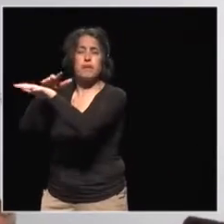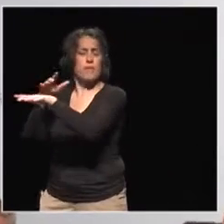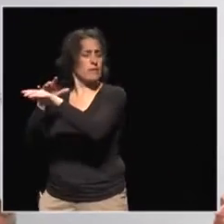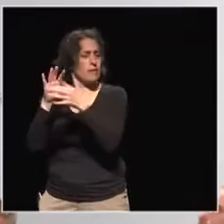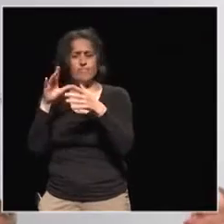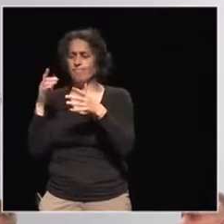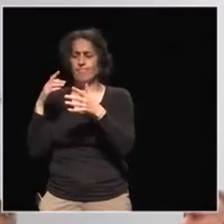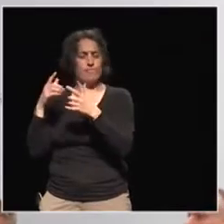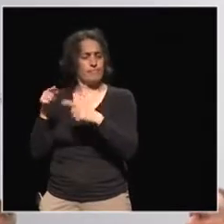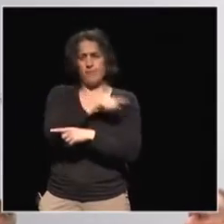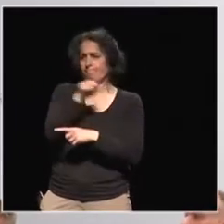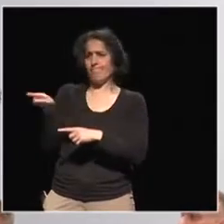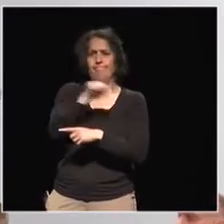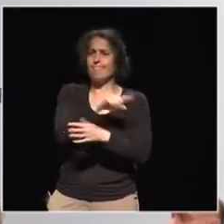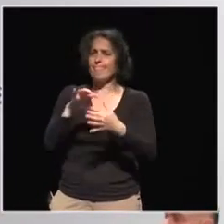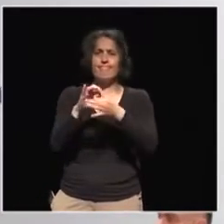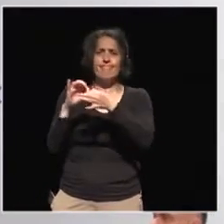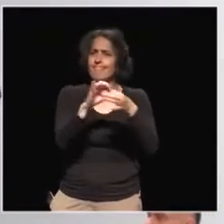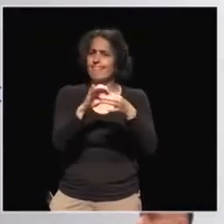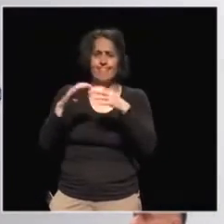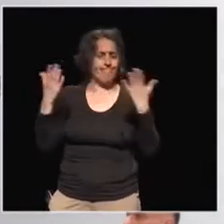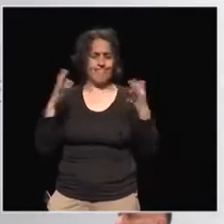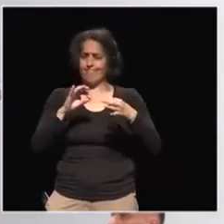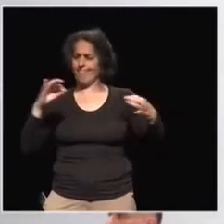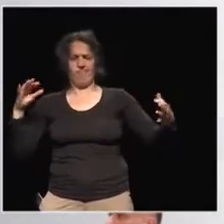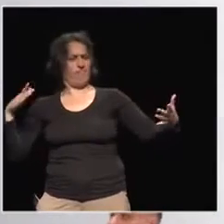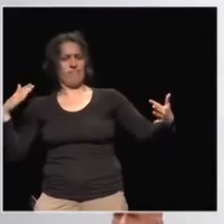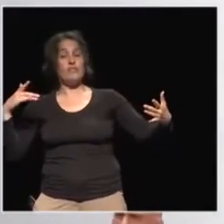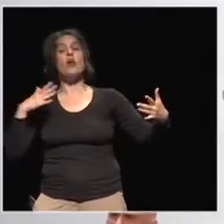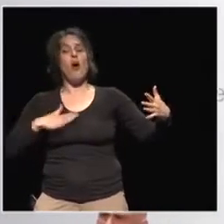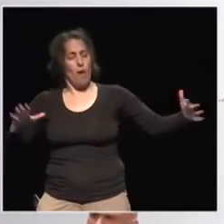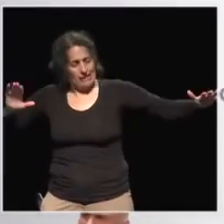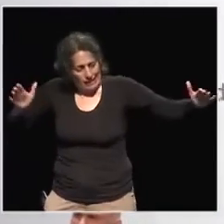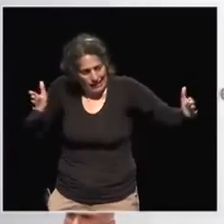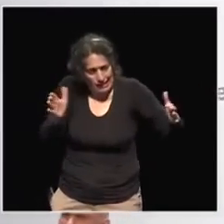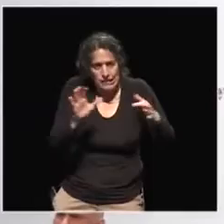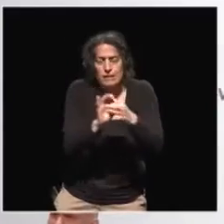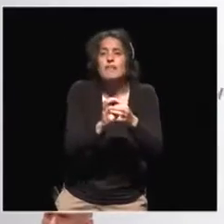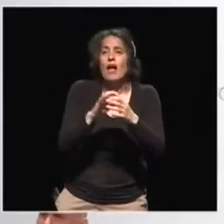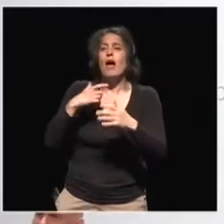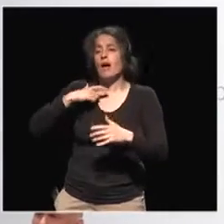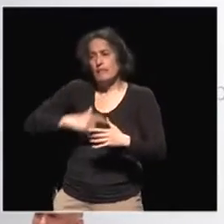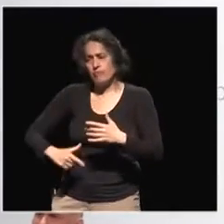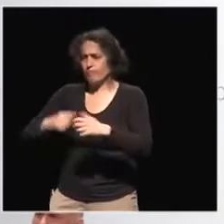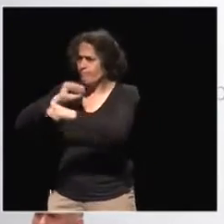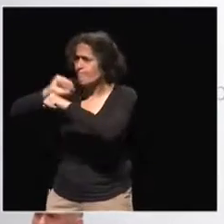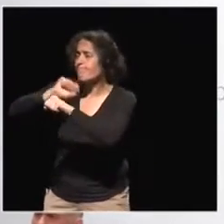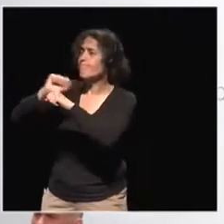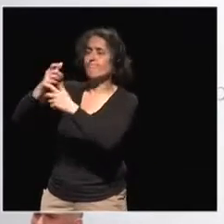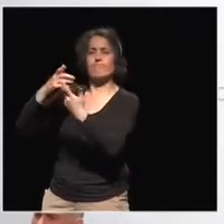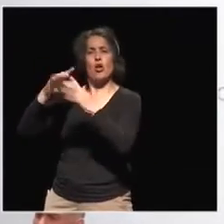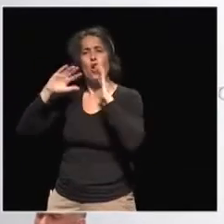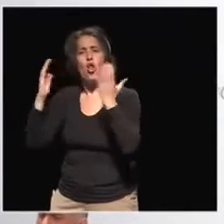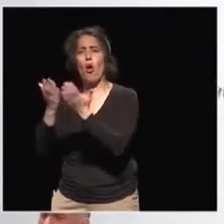discussing on how citizens' emancipation, citizen mobilization to address